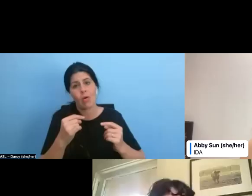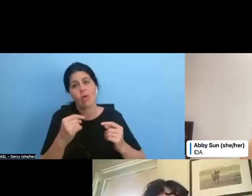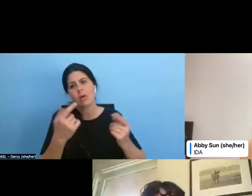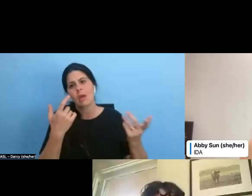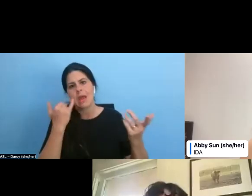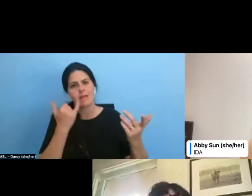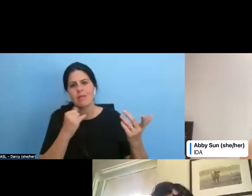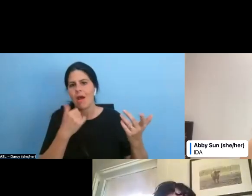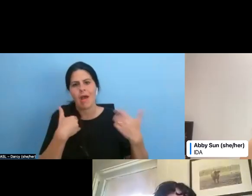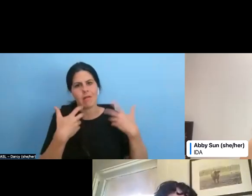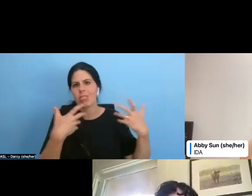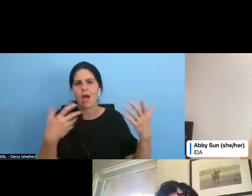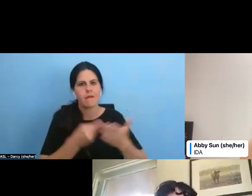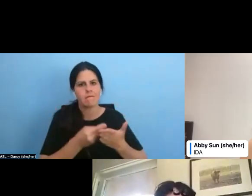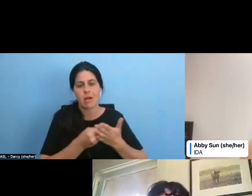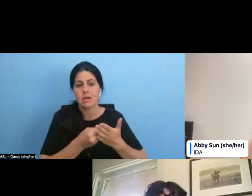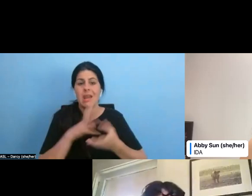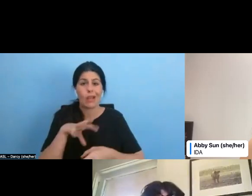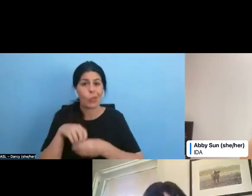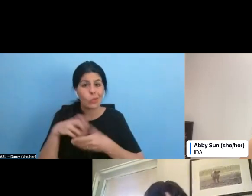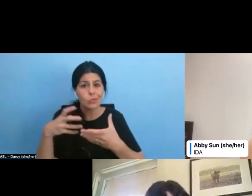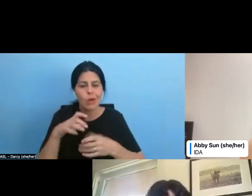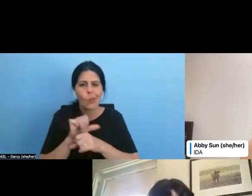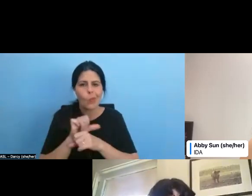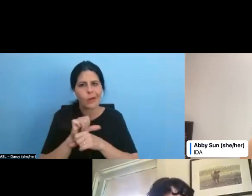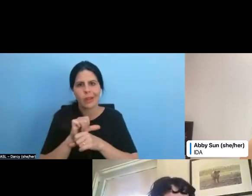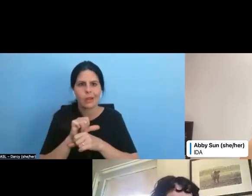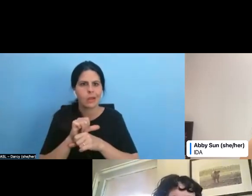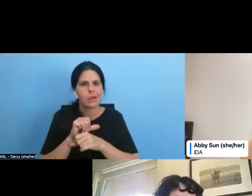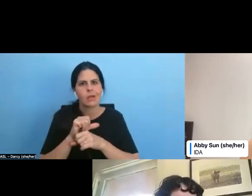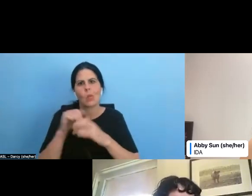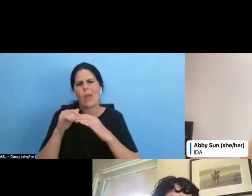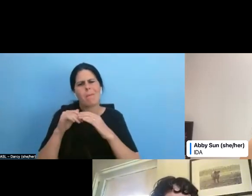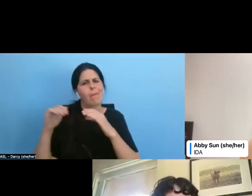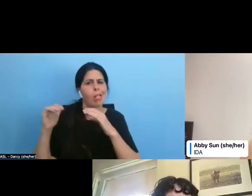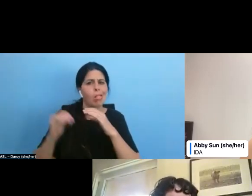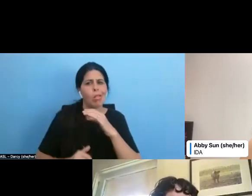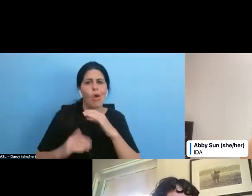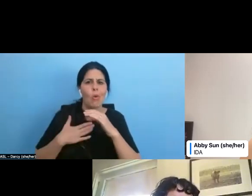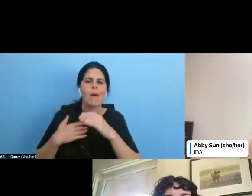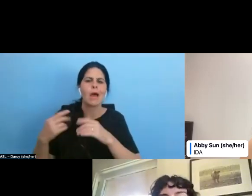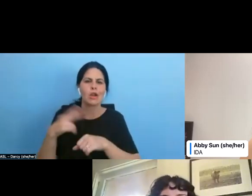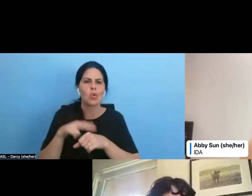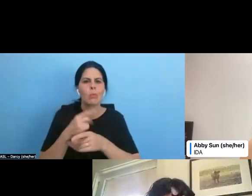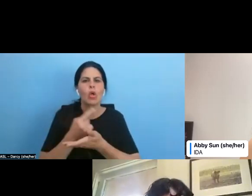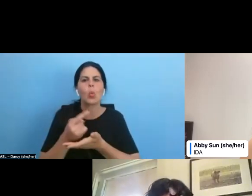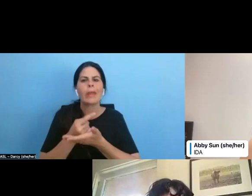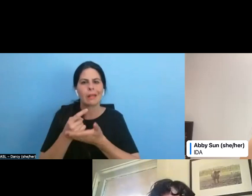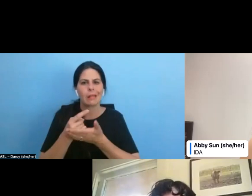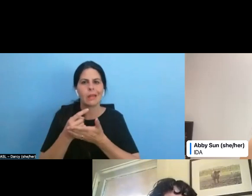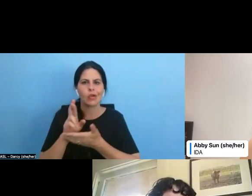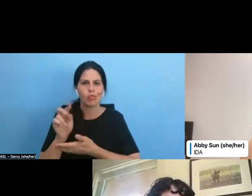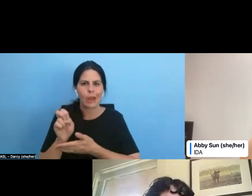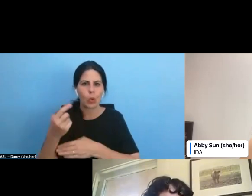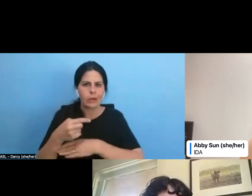funding. And that includes, um, working far below my normal, uh, weekly rate or day rate, but also having a flexible schedule